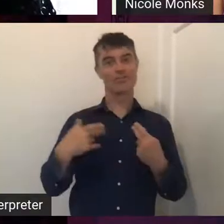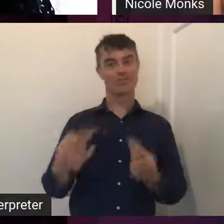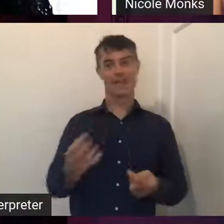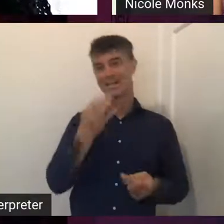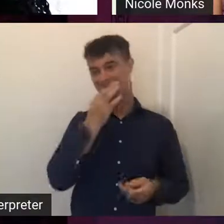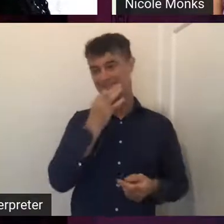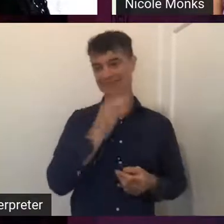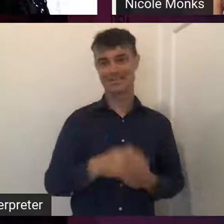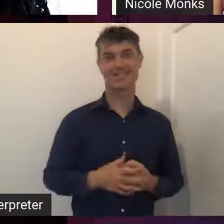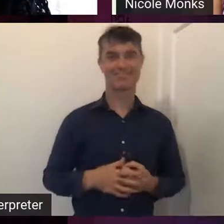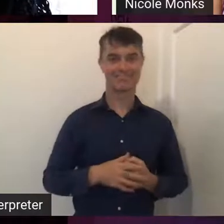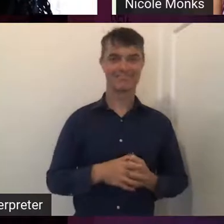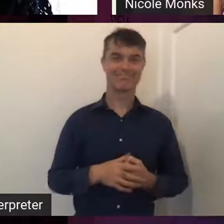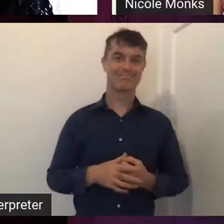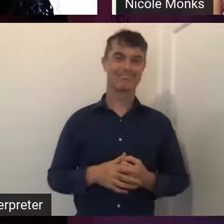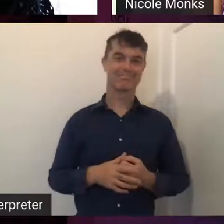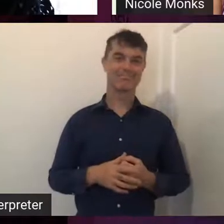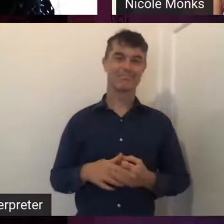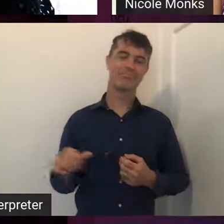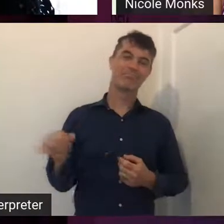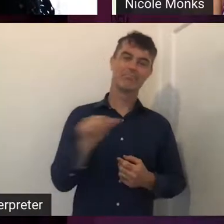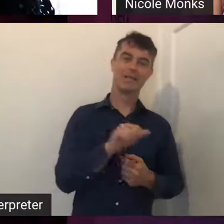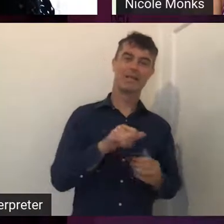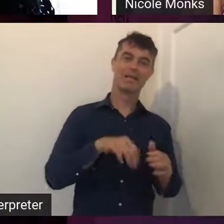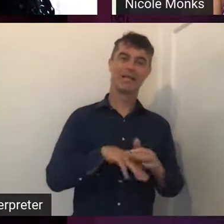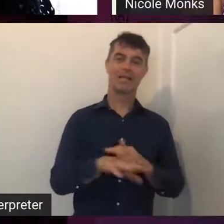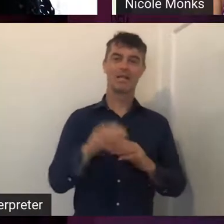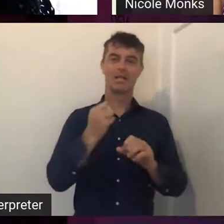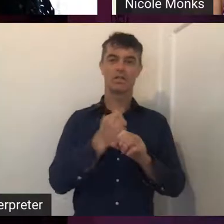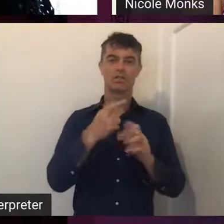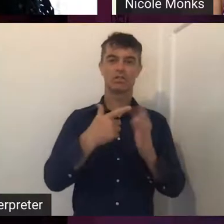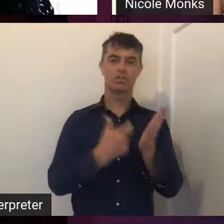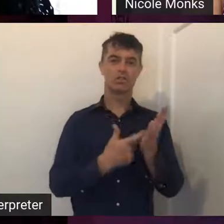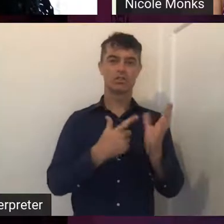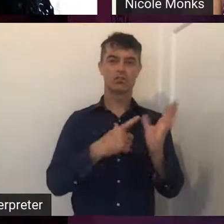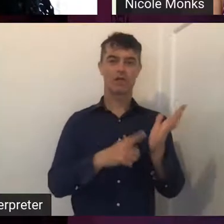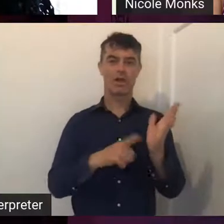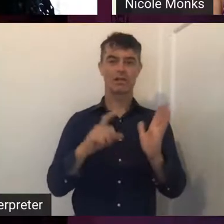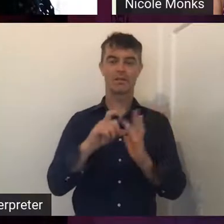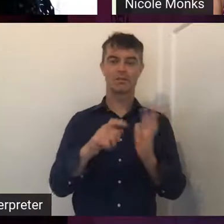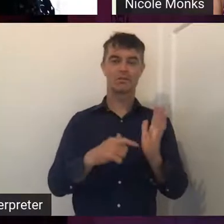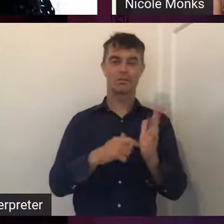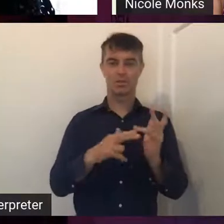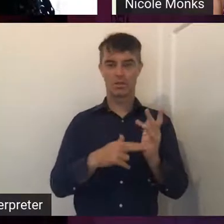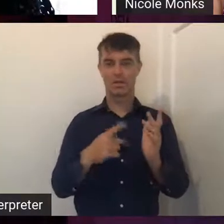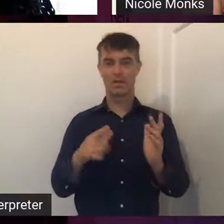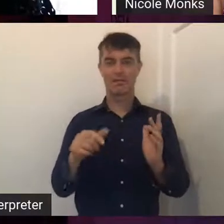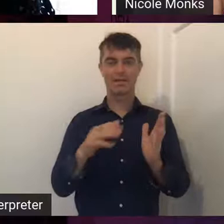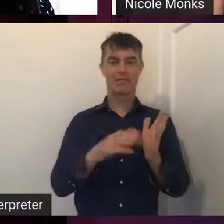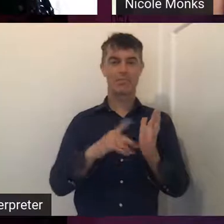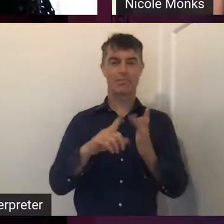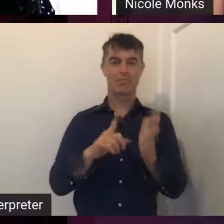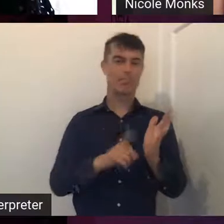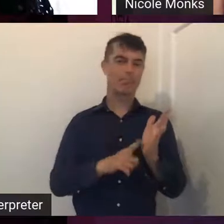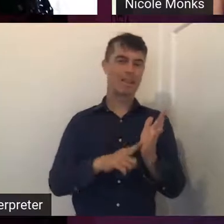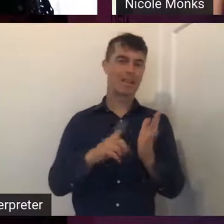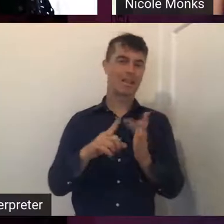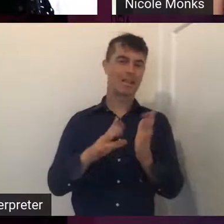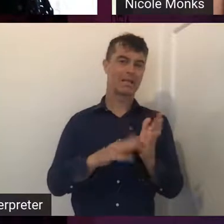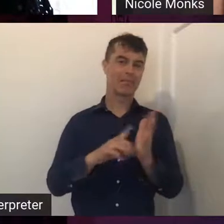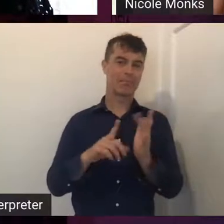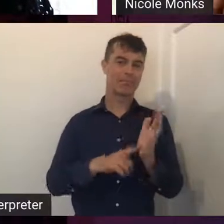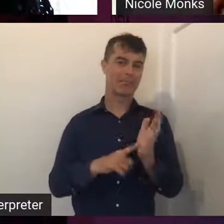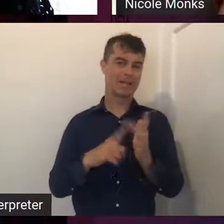bit. But, yeah, I'll be back in Geraldton and I'll be getting back into the Millie Millie stuff, I think, next week.